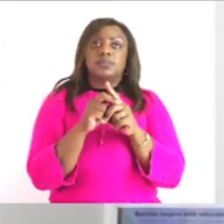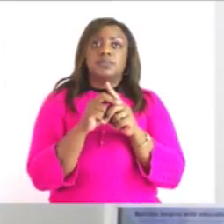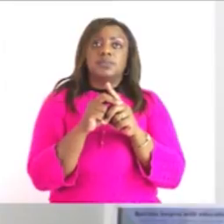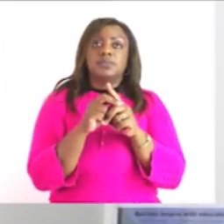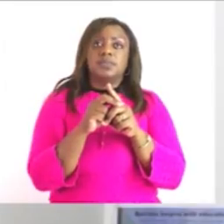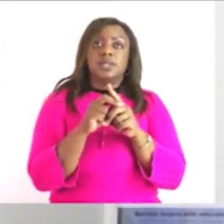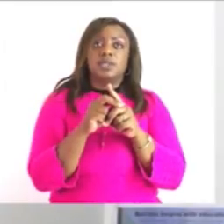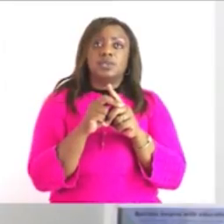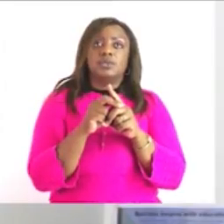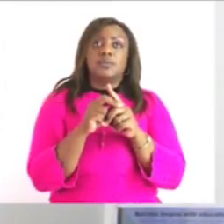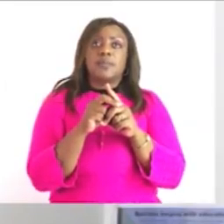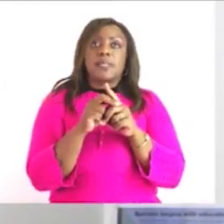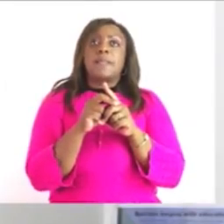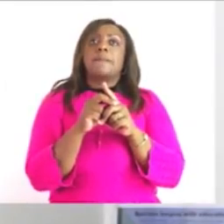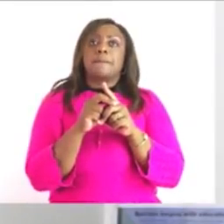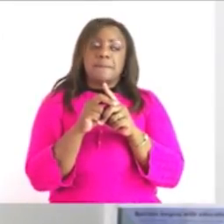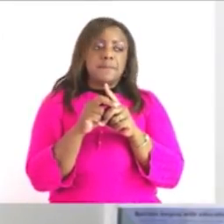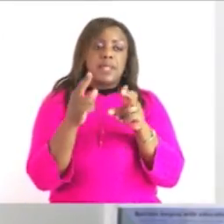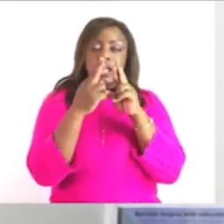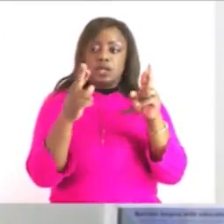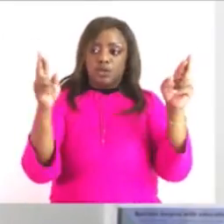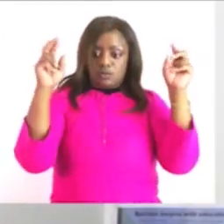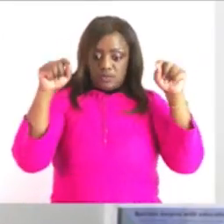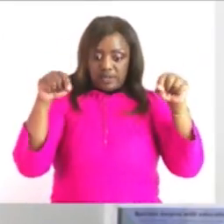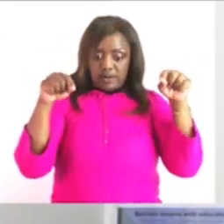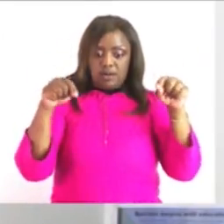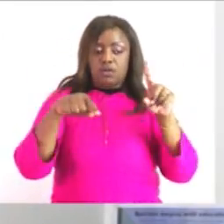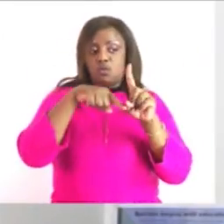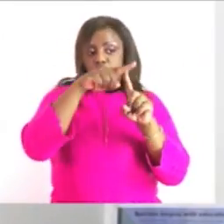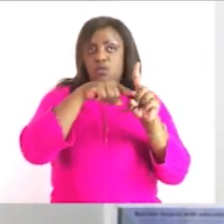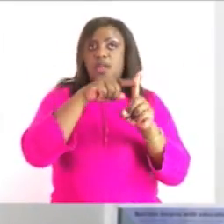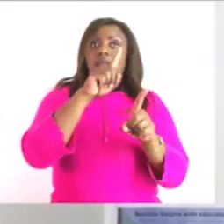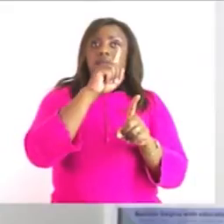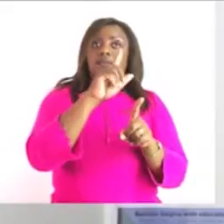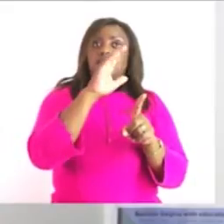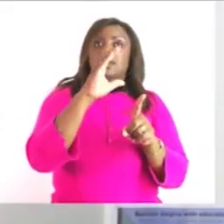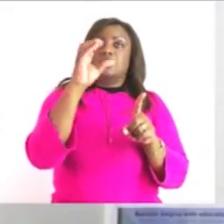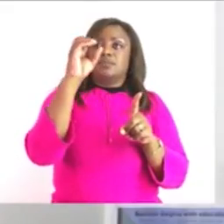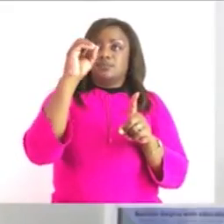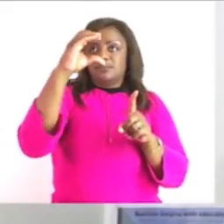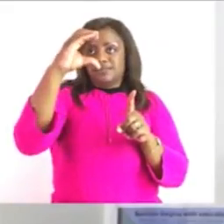so it's 15 so degrees celsius